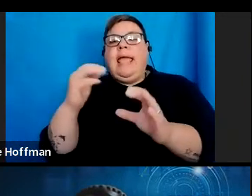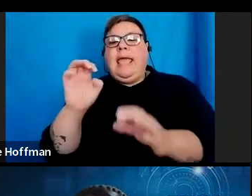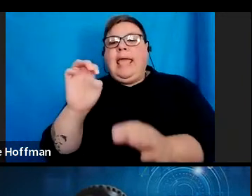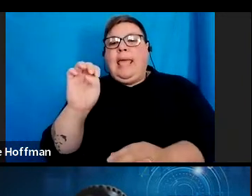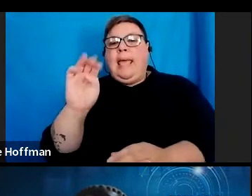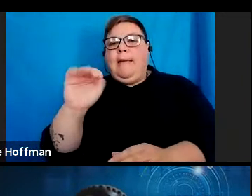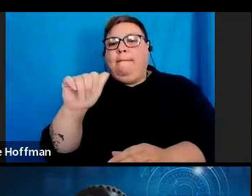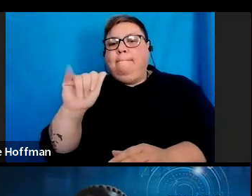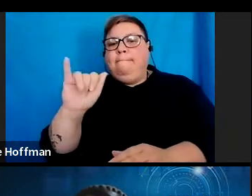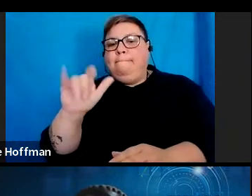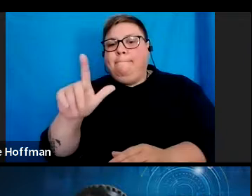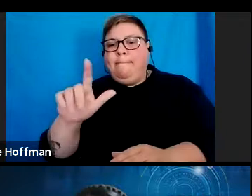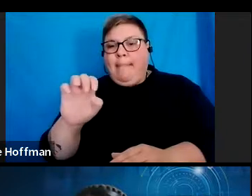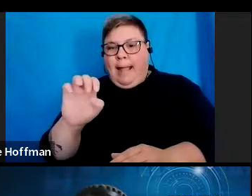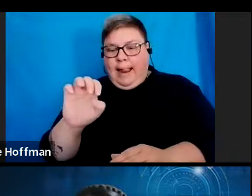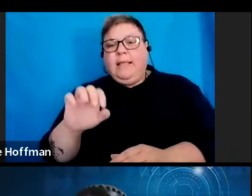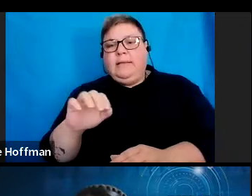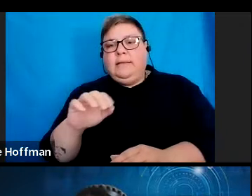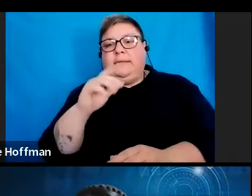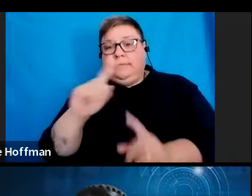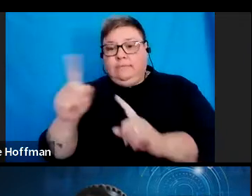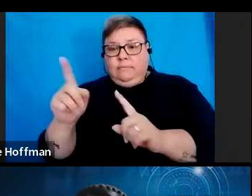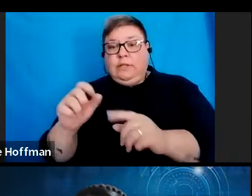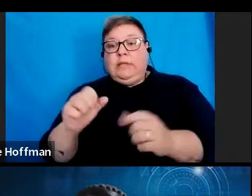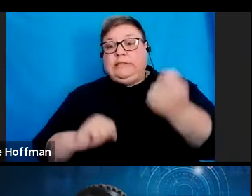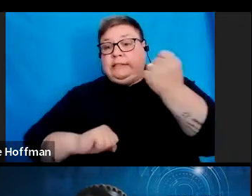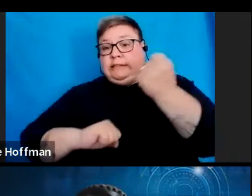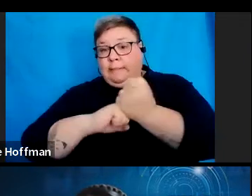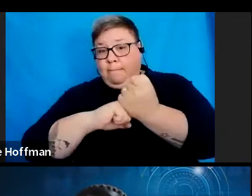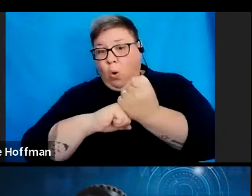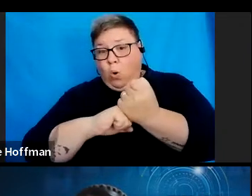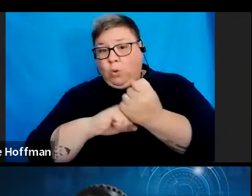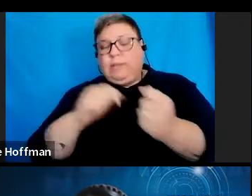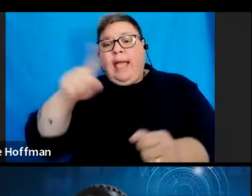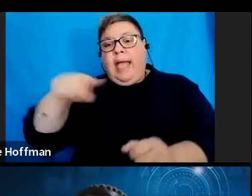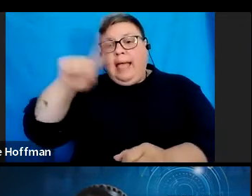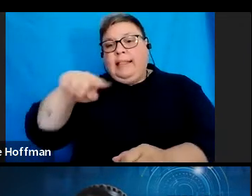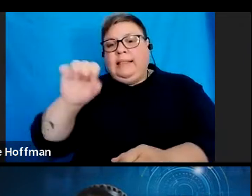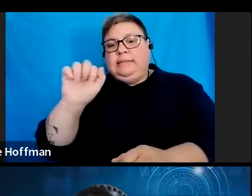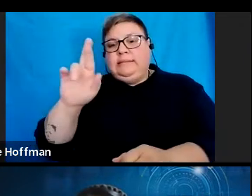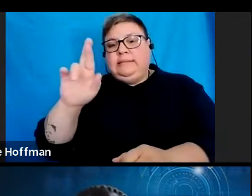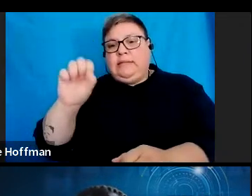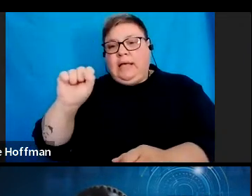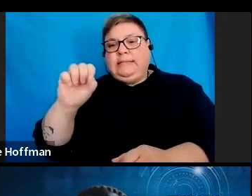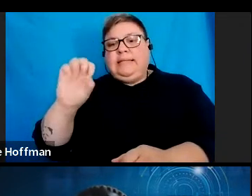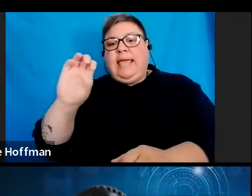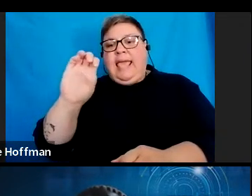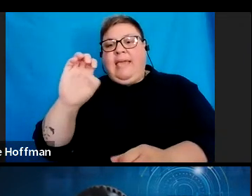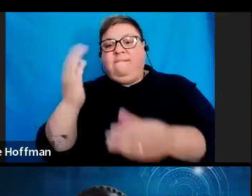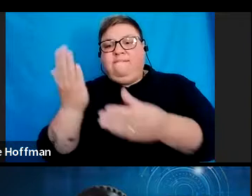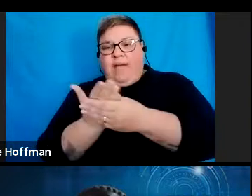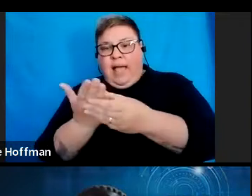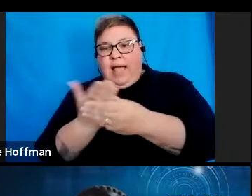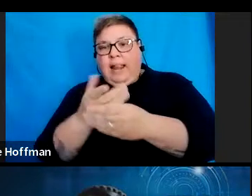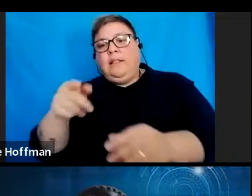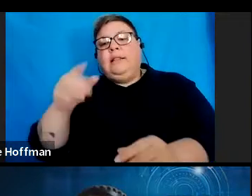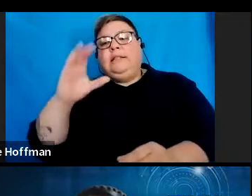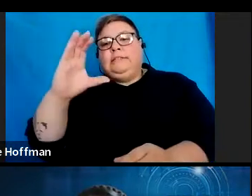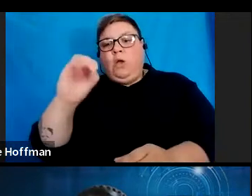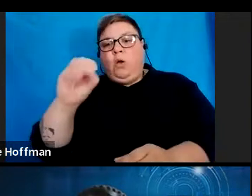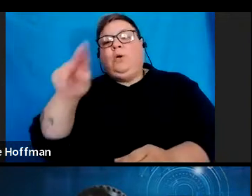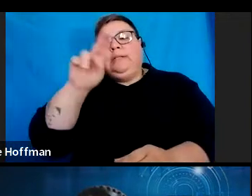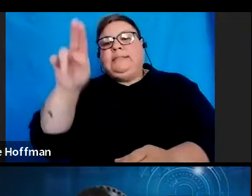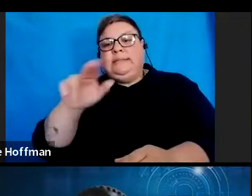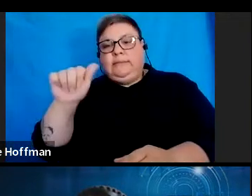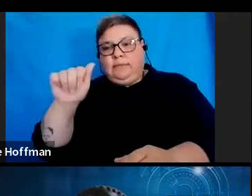SASE filing. The email address is support at sasefiling.co.za. So we just ask